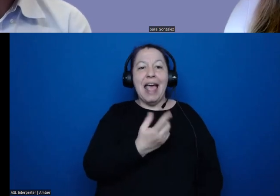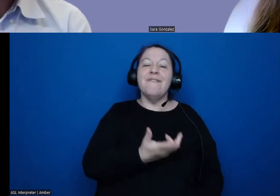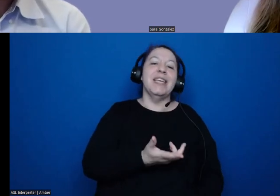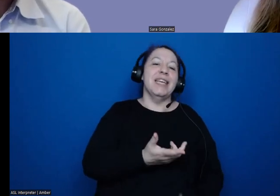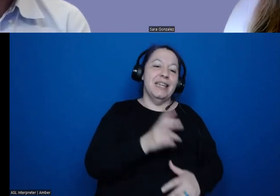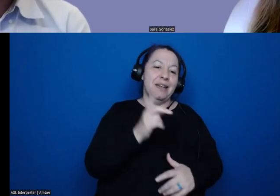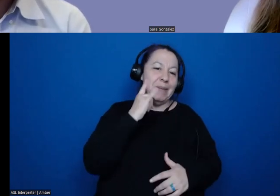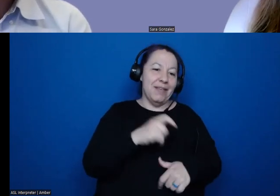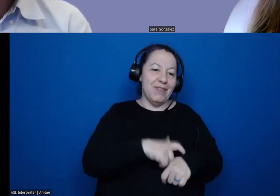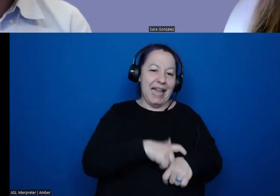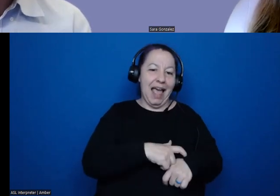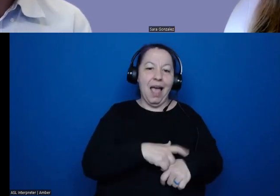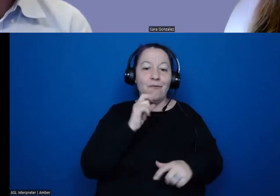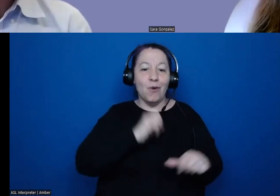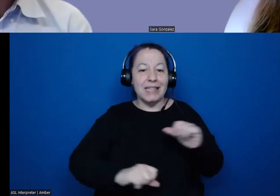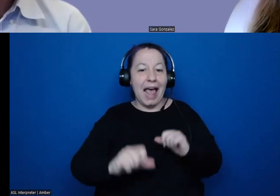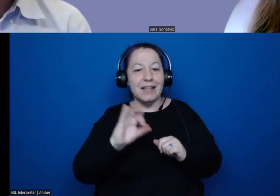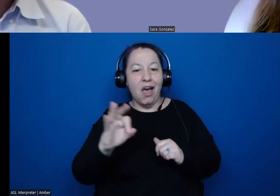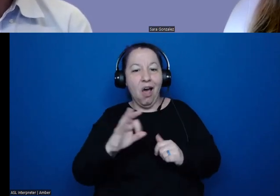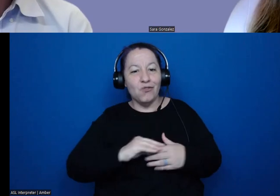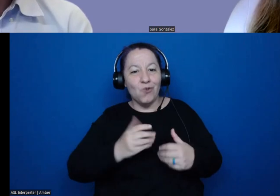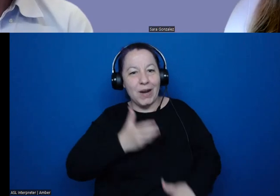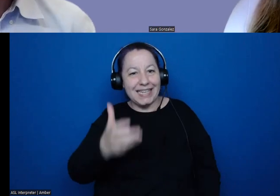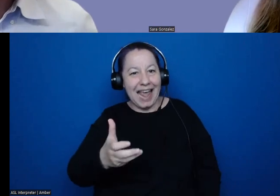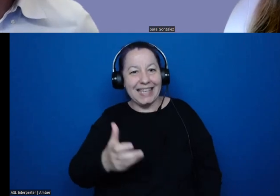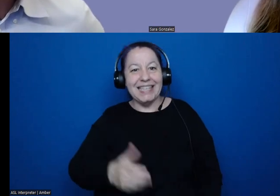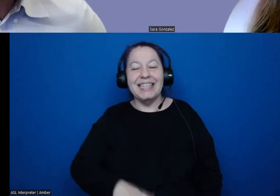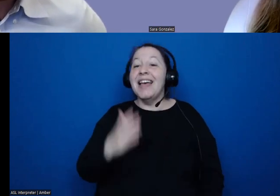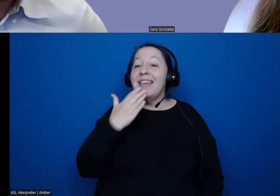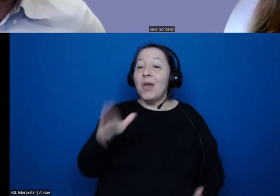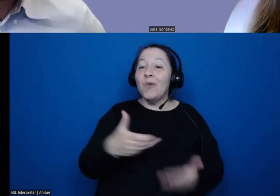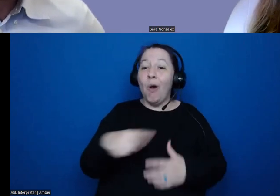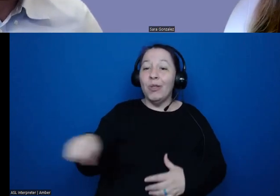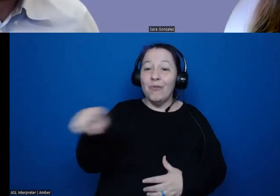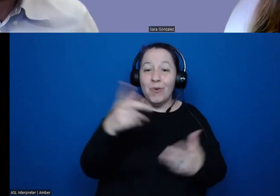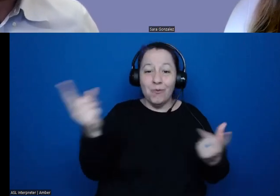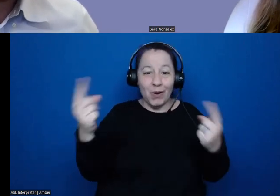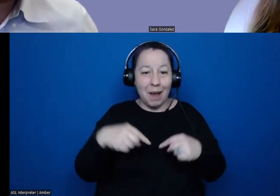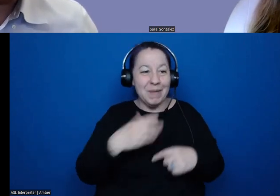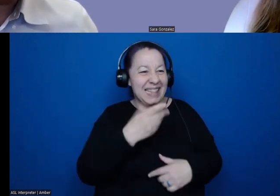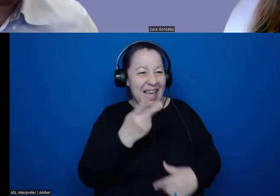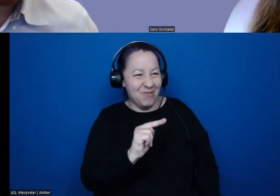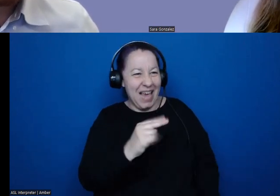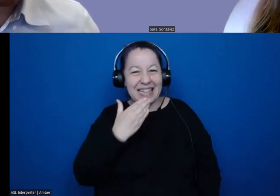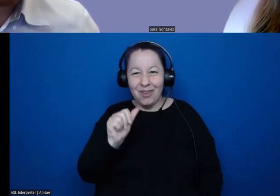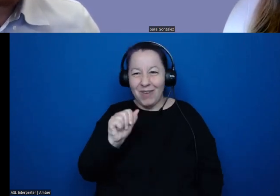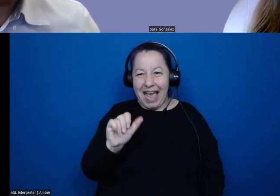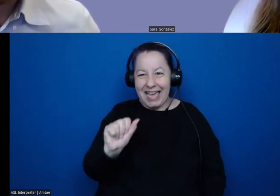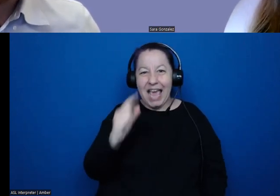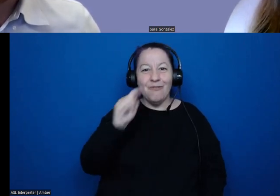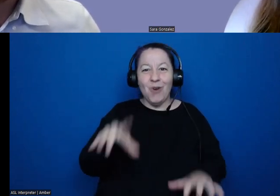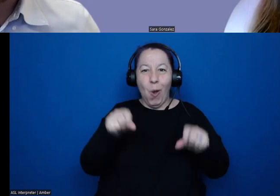you so much again, Dr. Gonzalez, and thank you all for being here. Thank you, Ken. And thank you, AIA for hosting this.